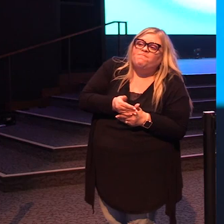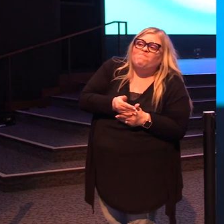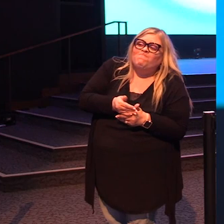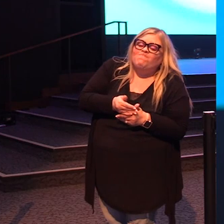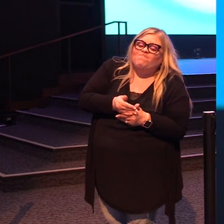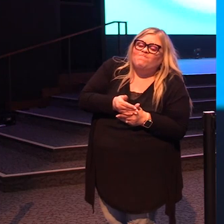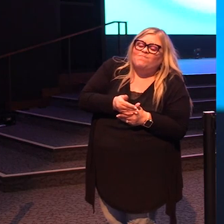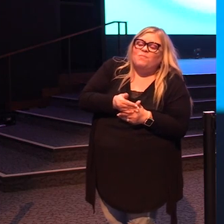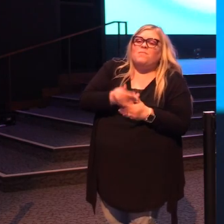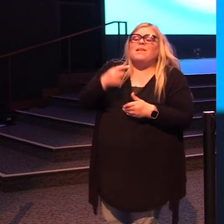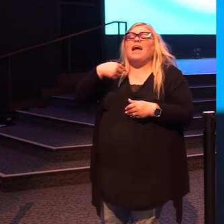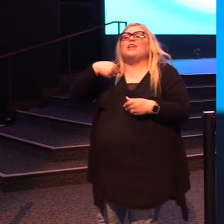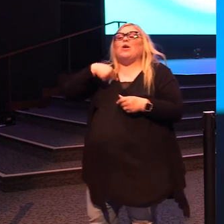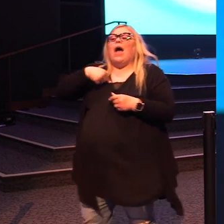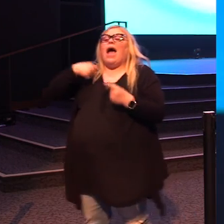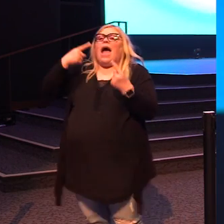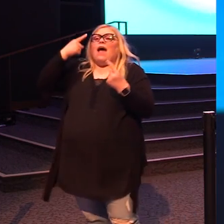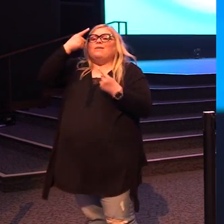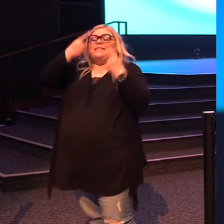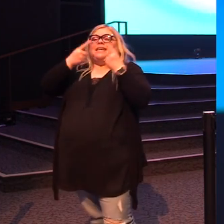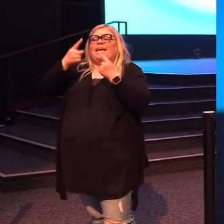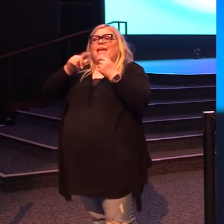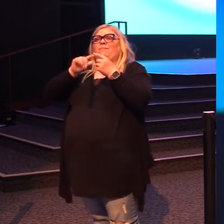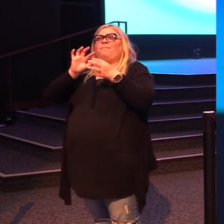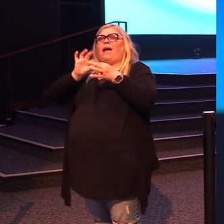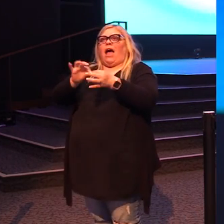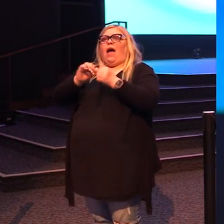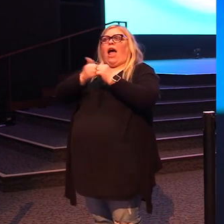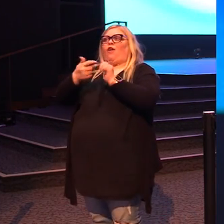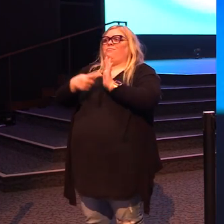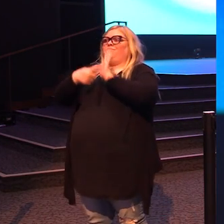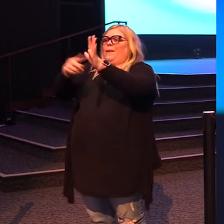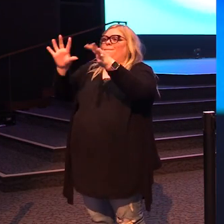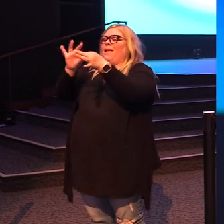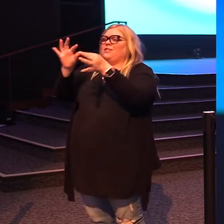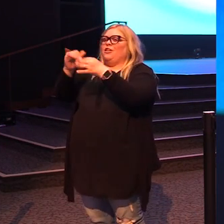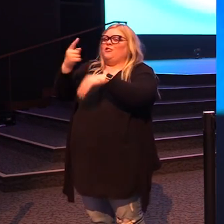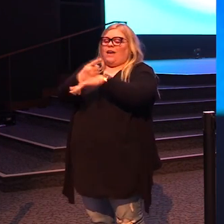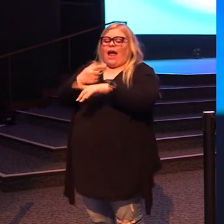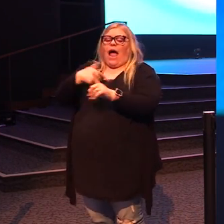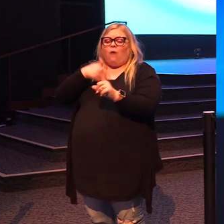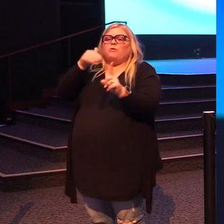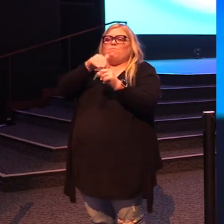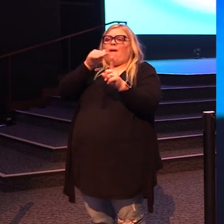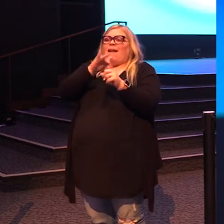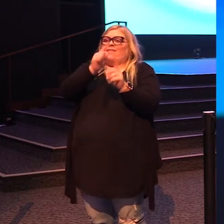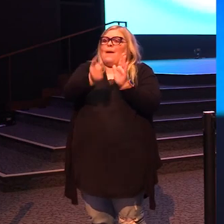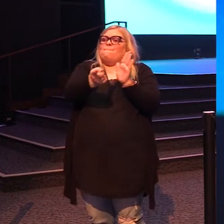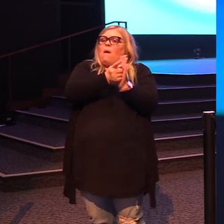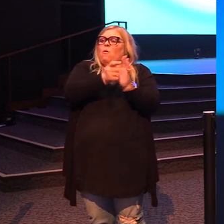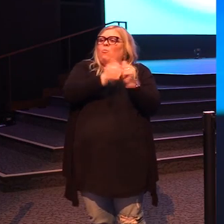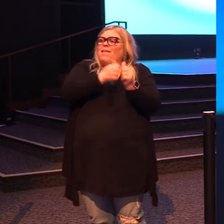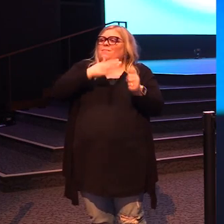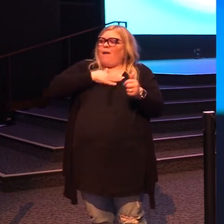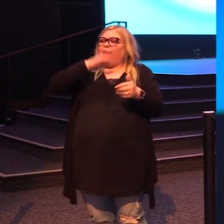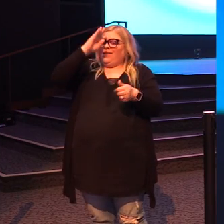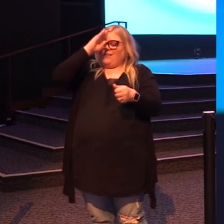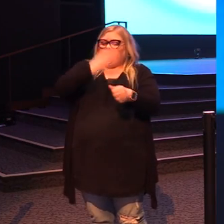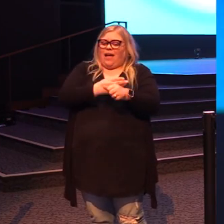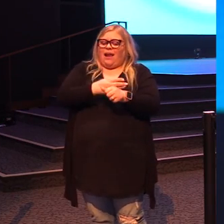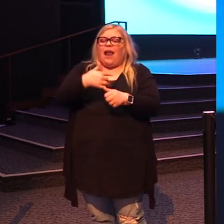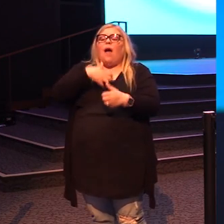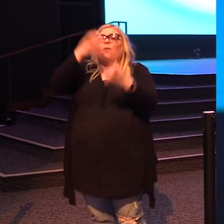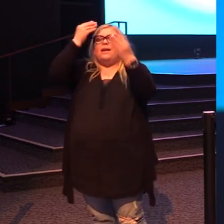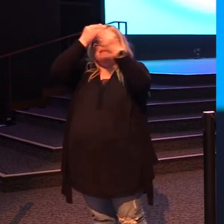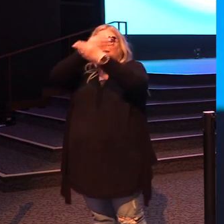And when I was thinking about bringing this message to you today, I was reminded of that moment with my son. And I want to